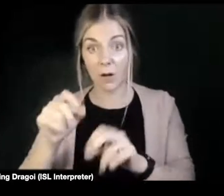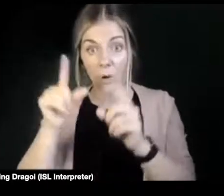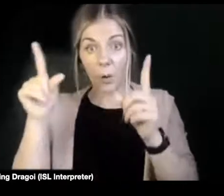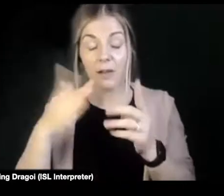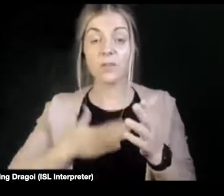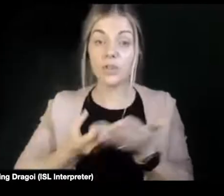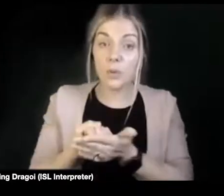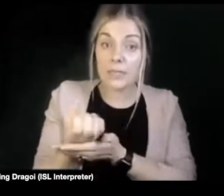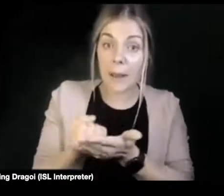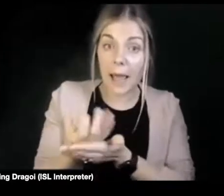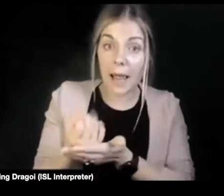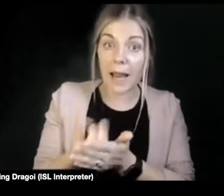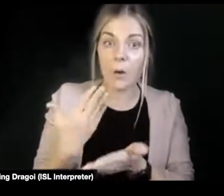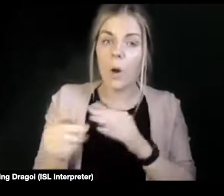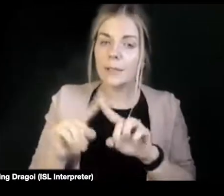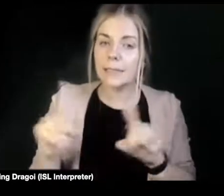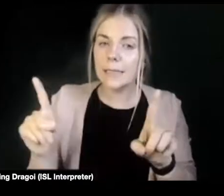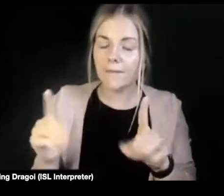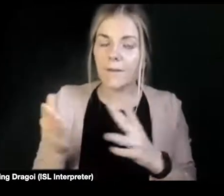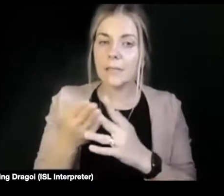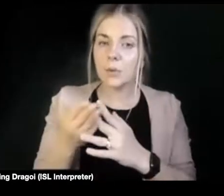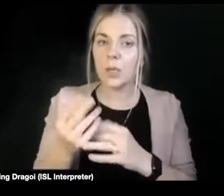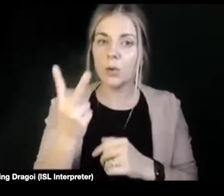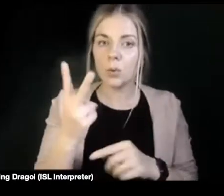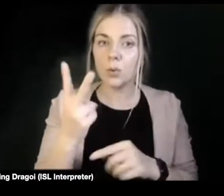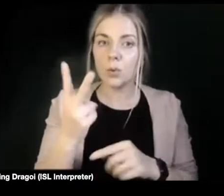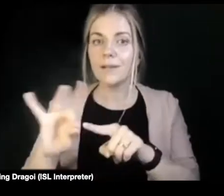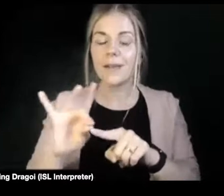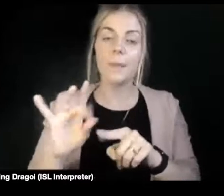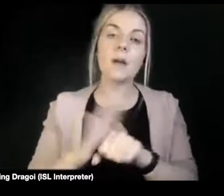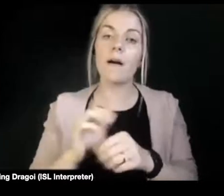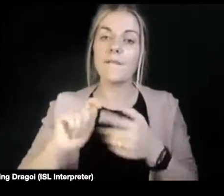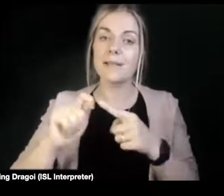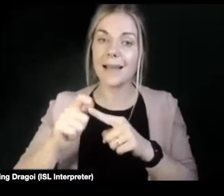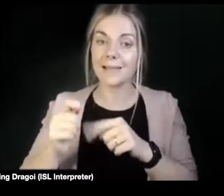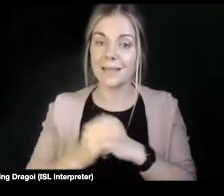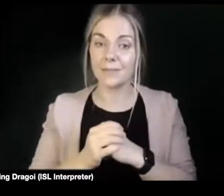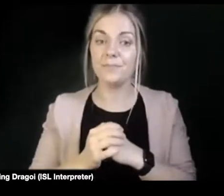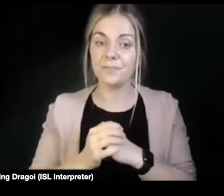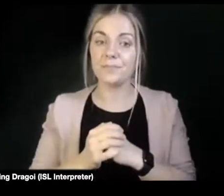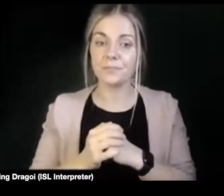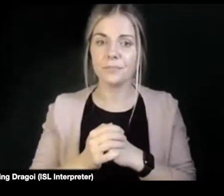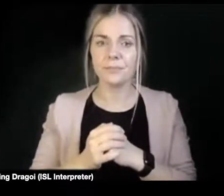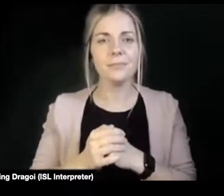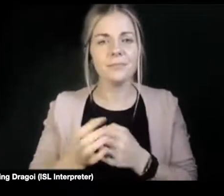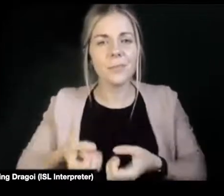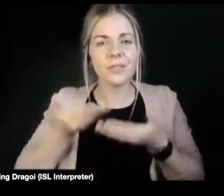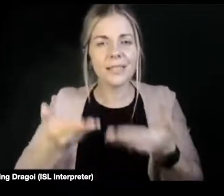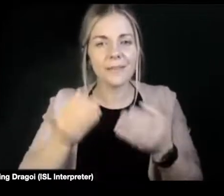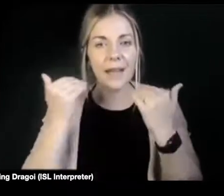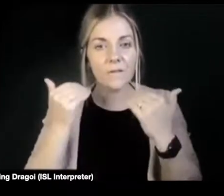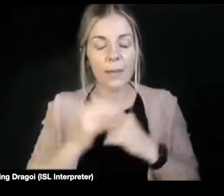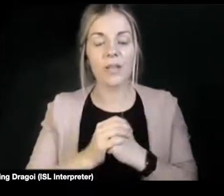what is the difference between the two different modes of testing and making that information aware. Everything else is advancing for the